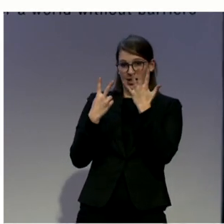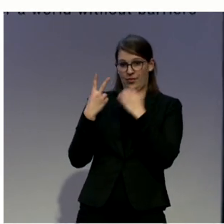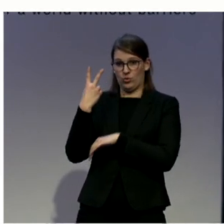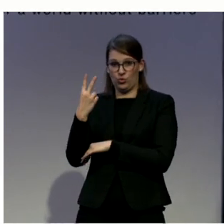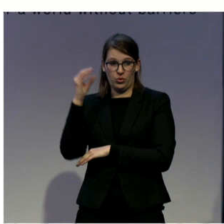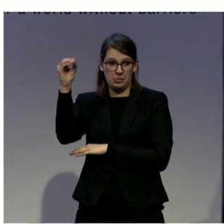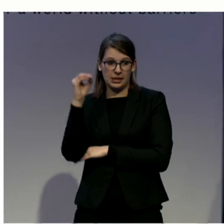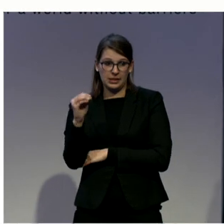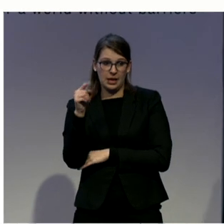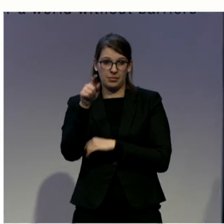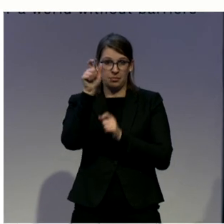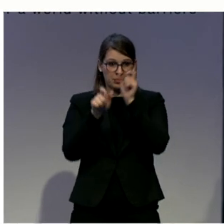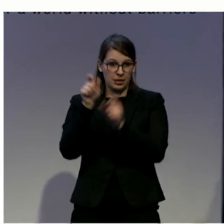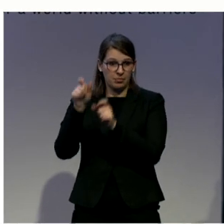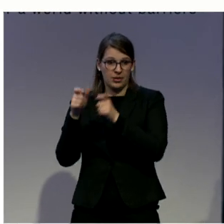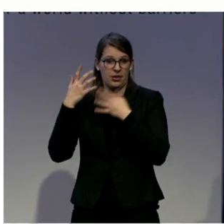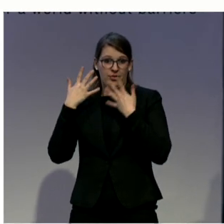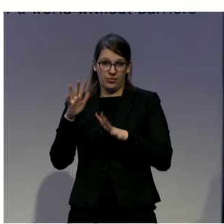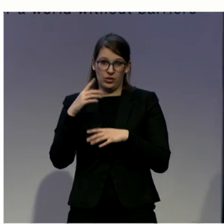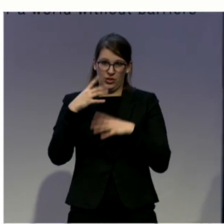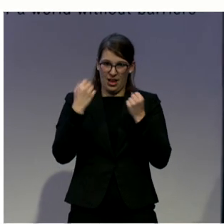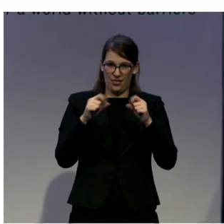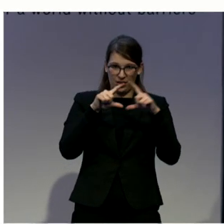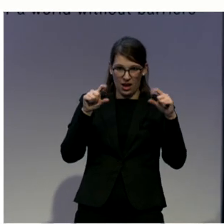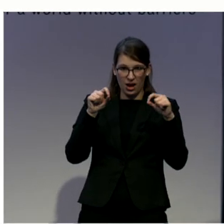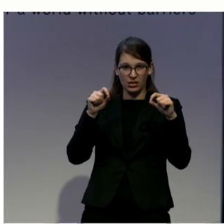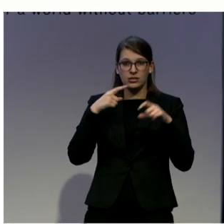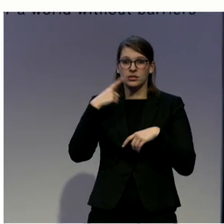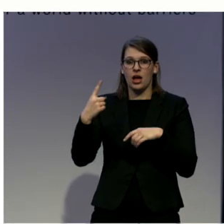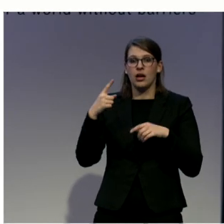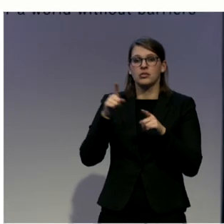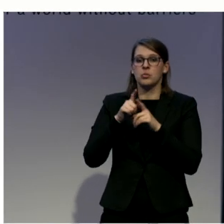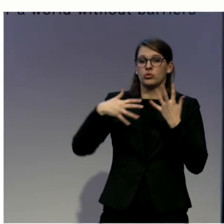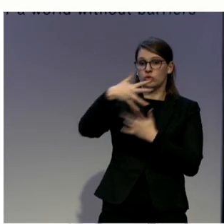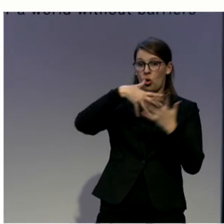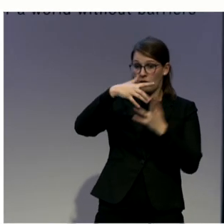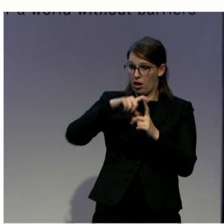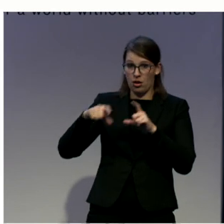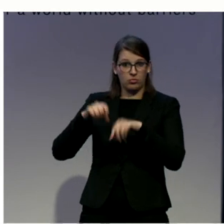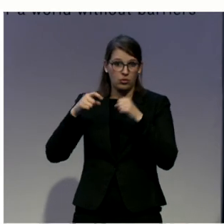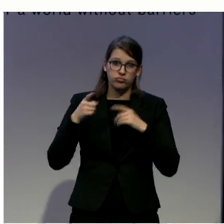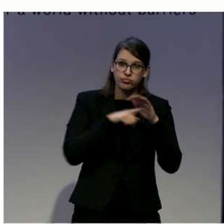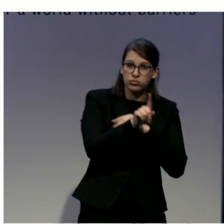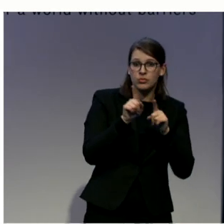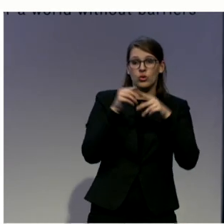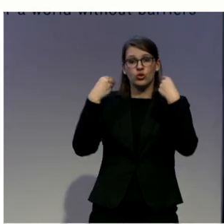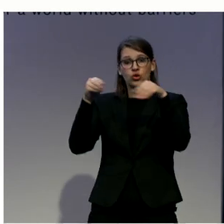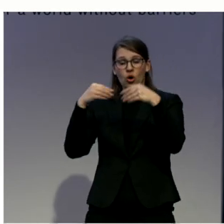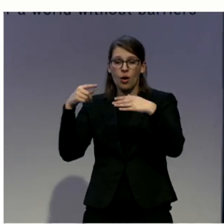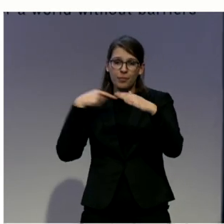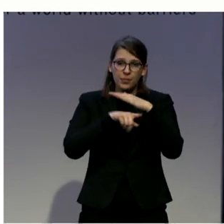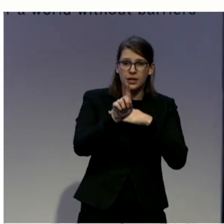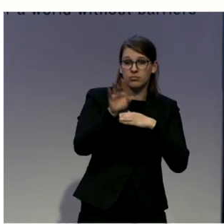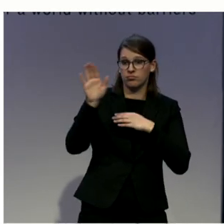cards in a social setting. So that could be in a shop, a bank, or